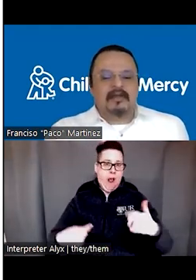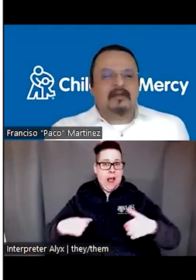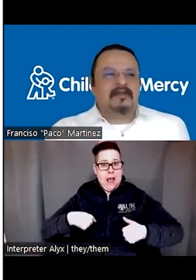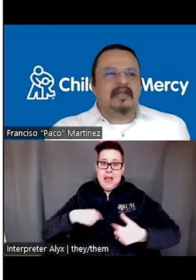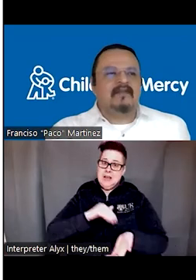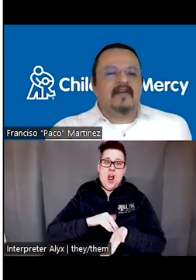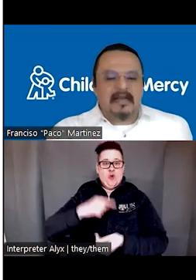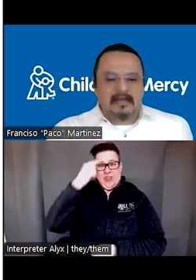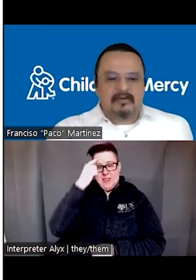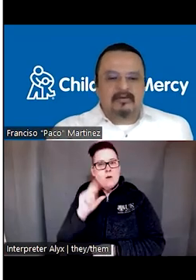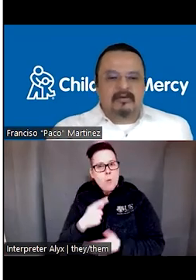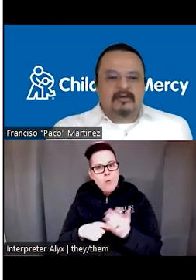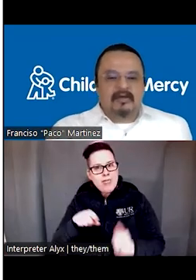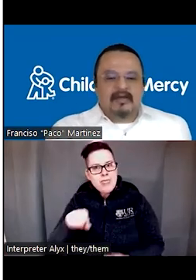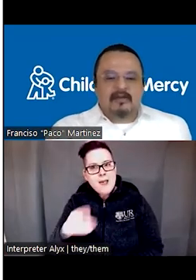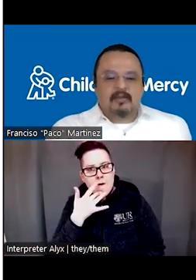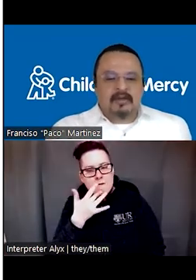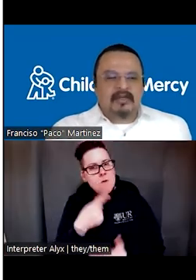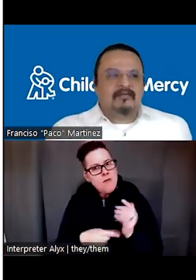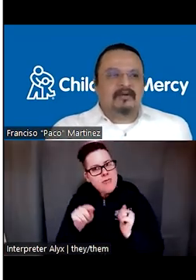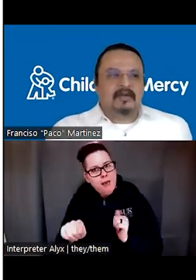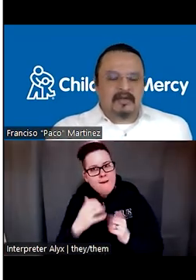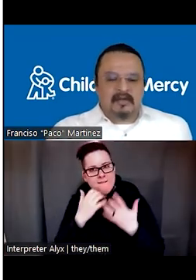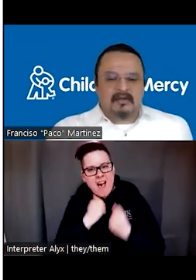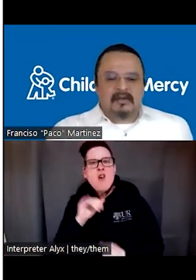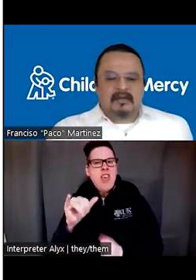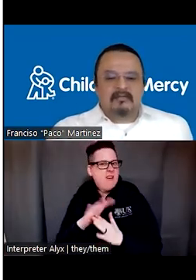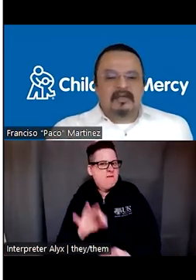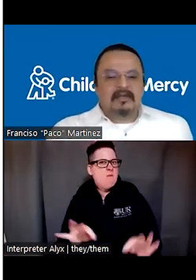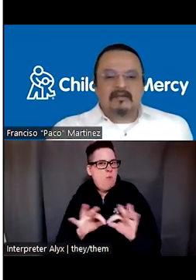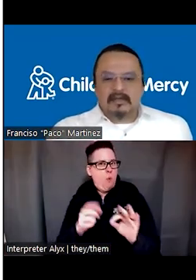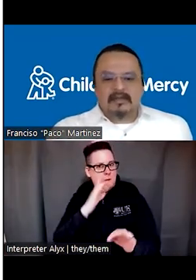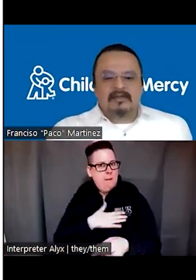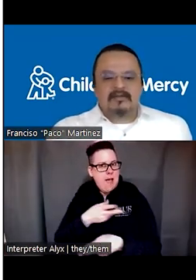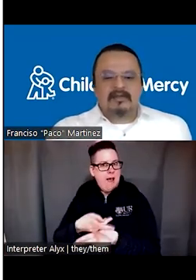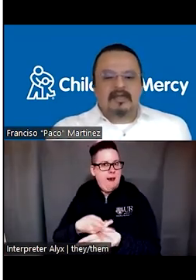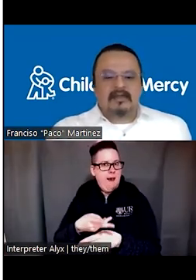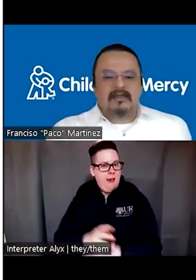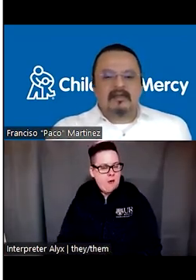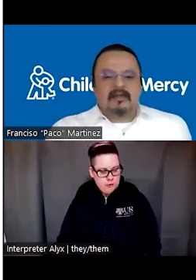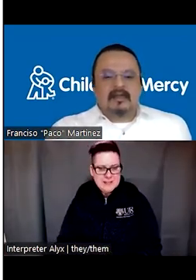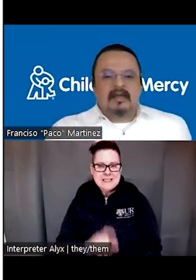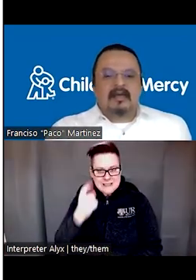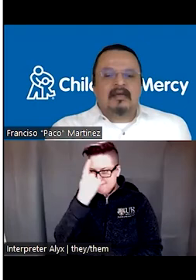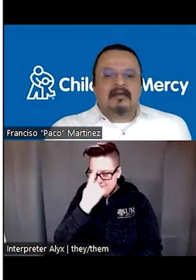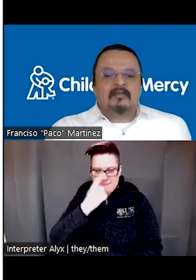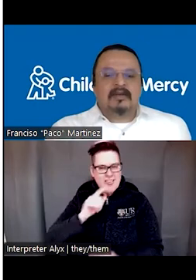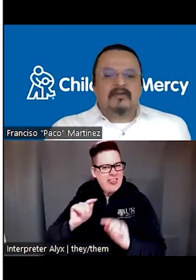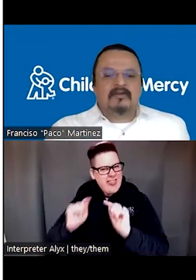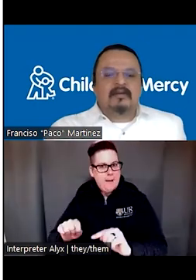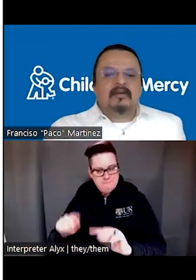like what that, what they value as important for their care. We really need to consider that, uh,